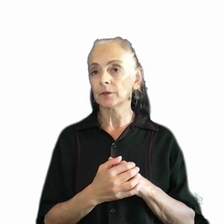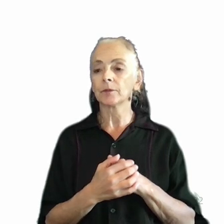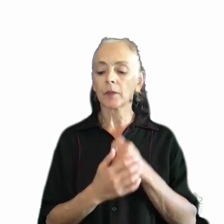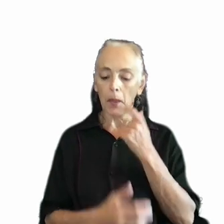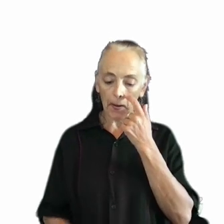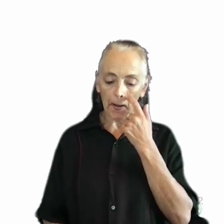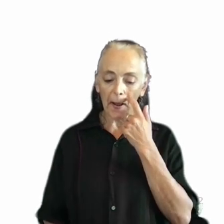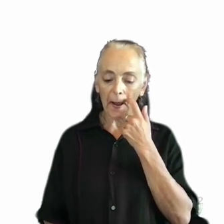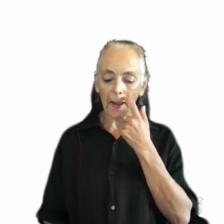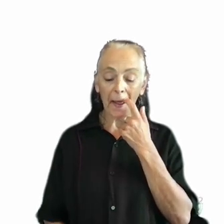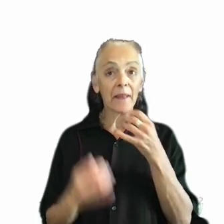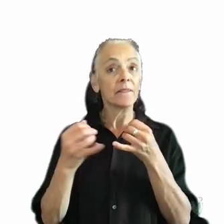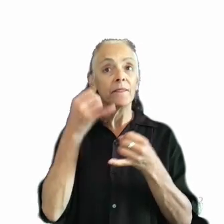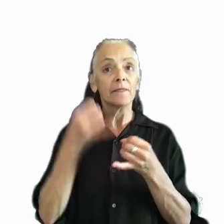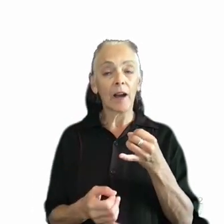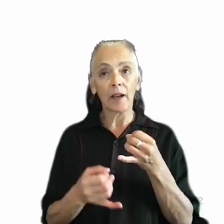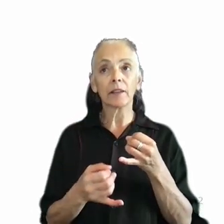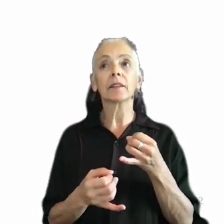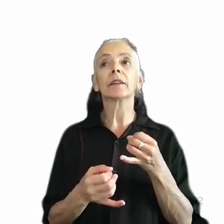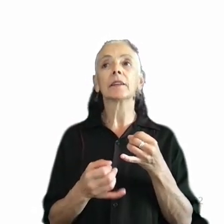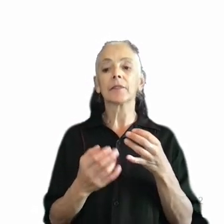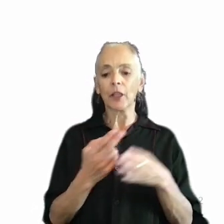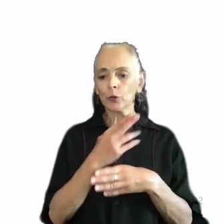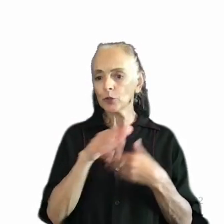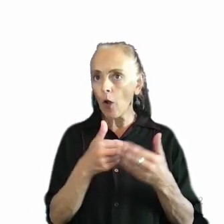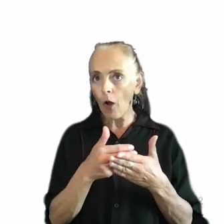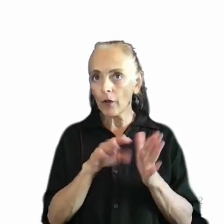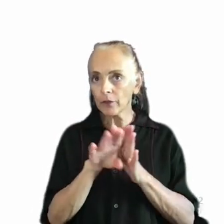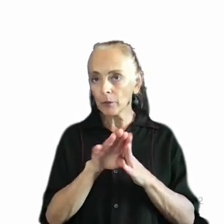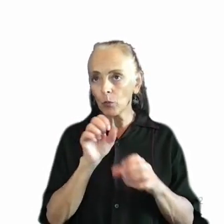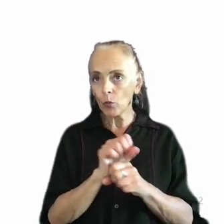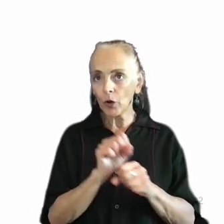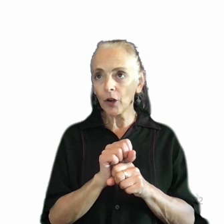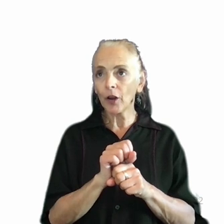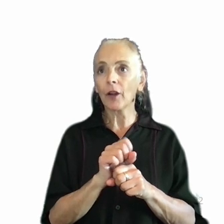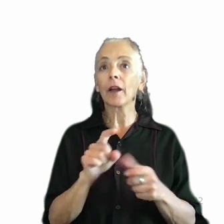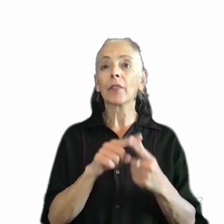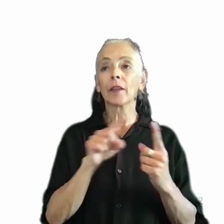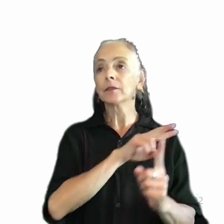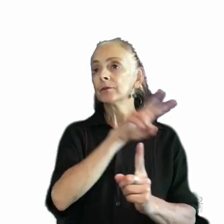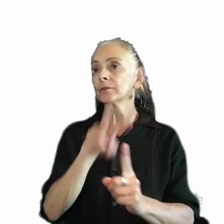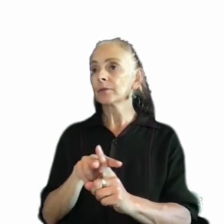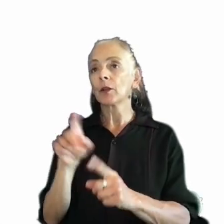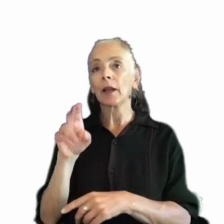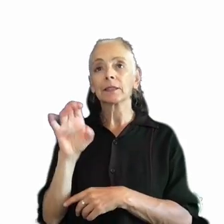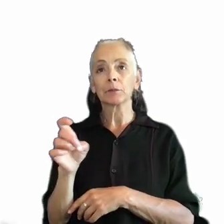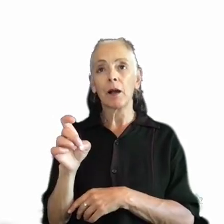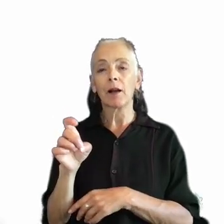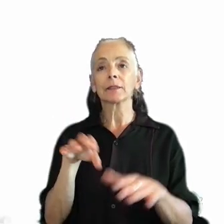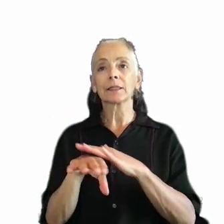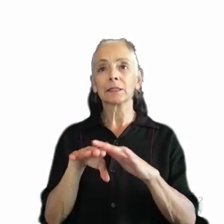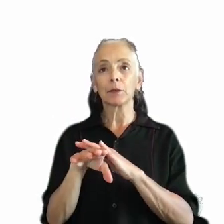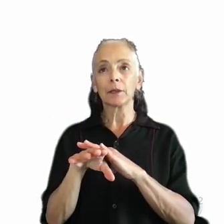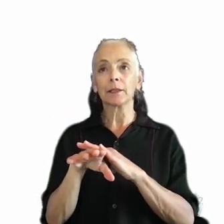then finally, they actually took all of this development work and they also flighted it to the Xbox Accessibility Insiders League to